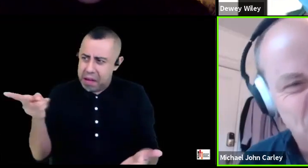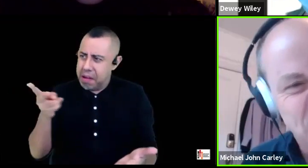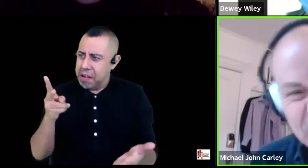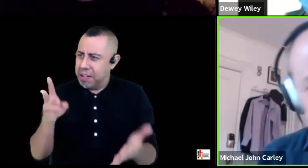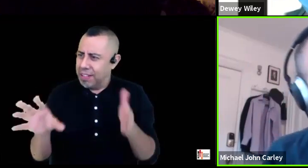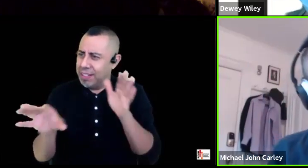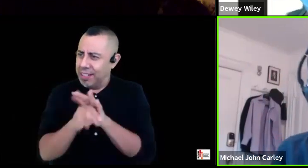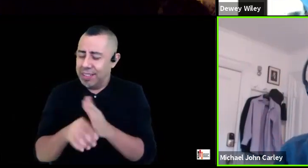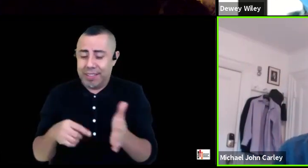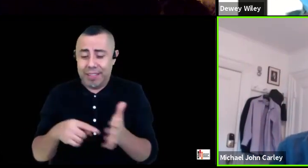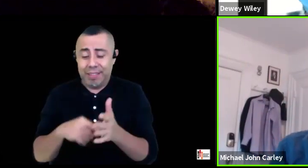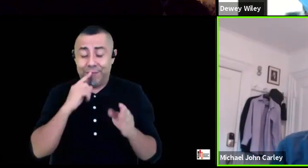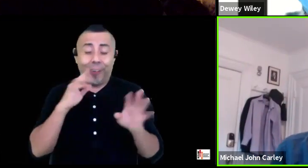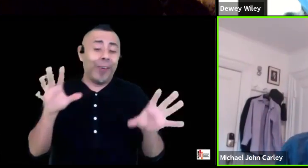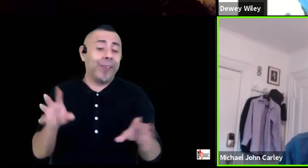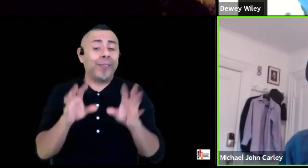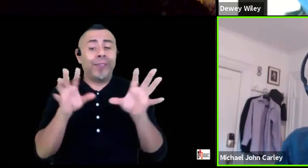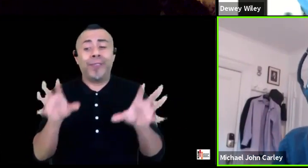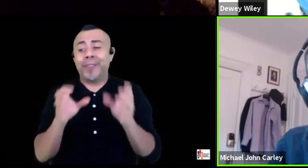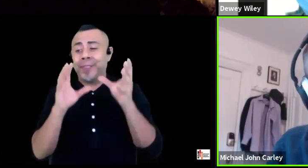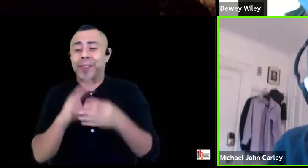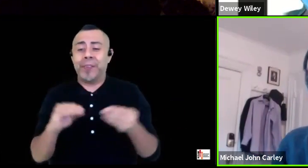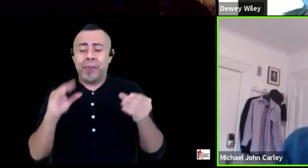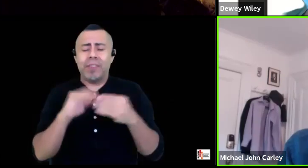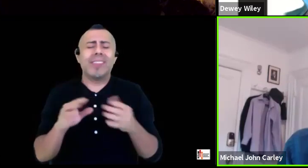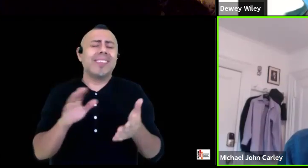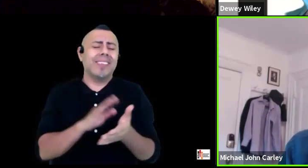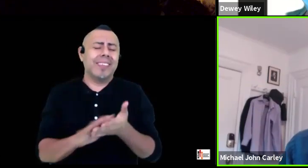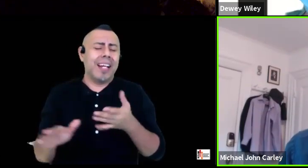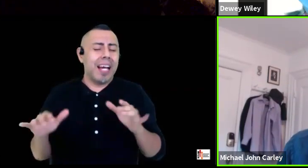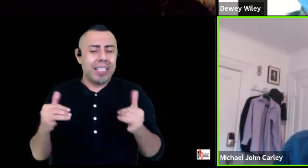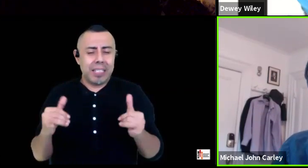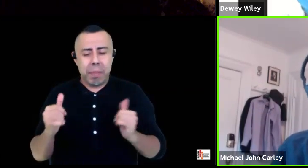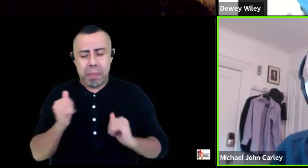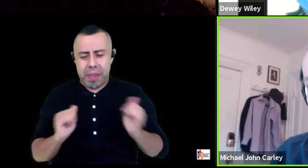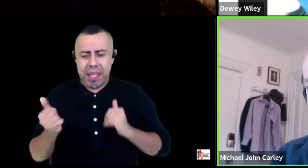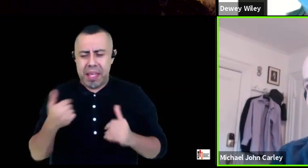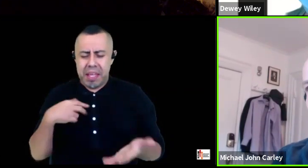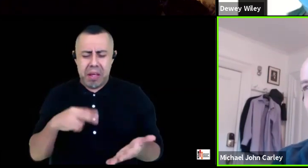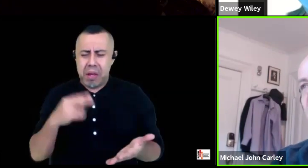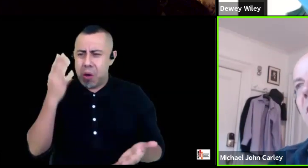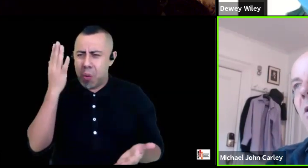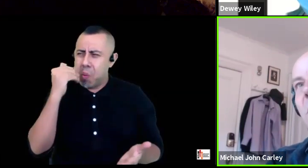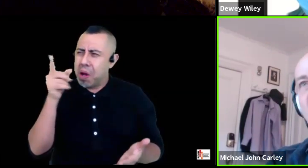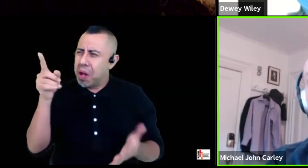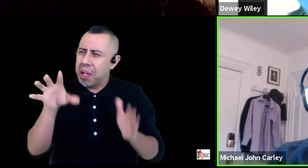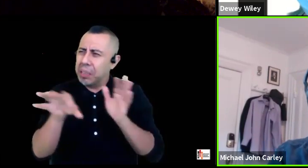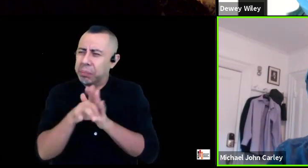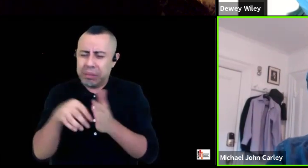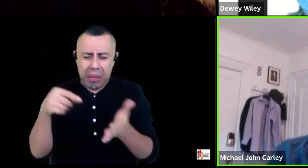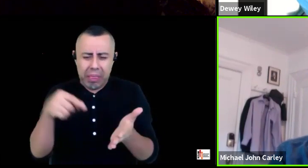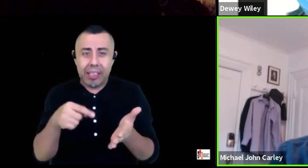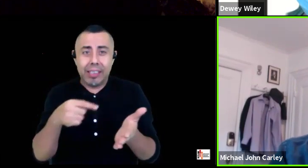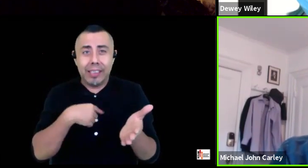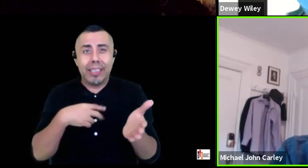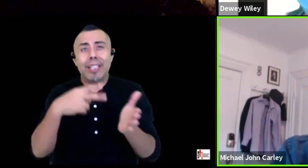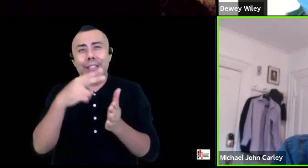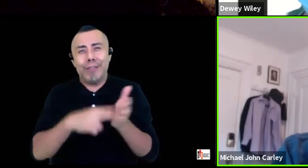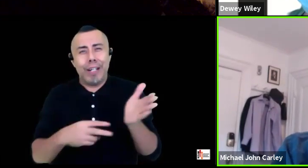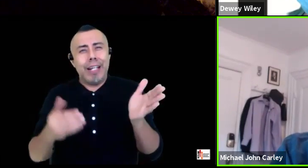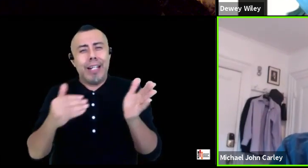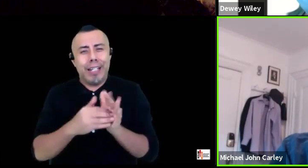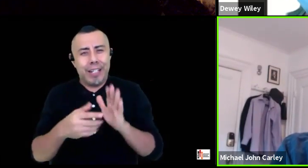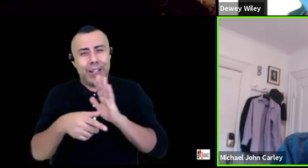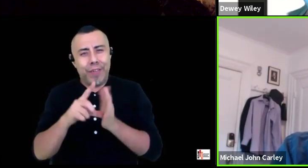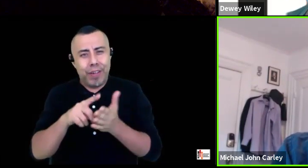tale but you know i mean it's a nice play but why'd they choose that one then i went and reread it and you know residents